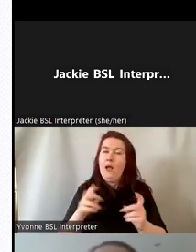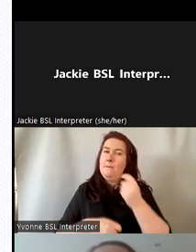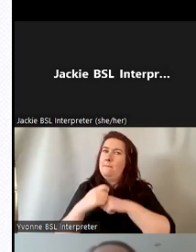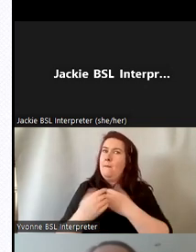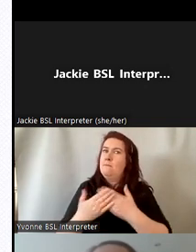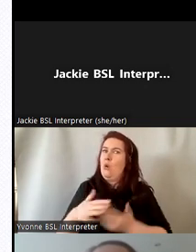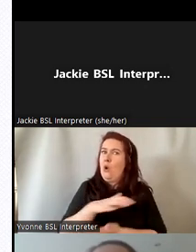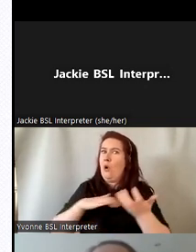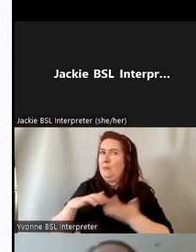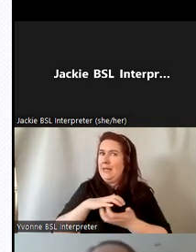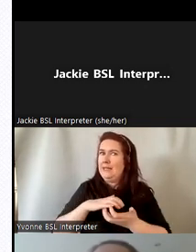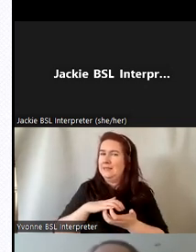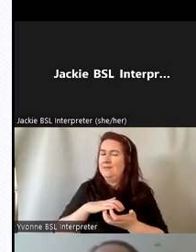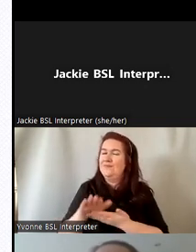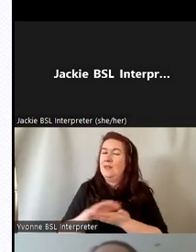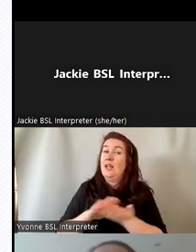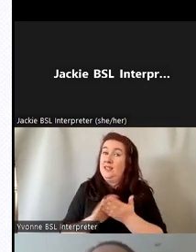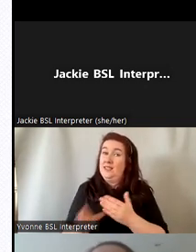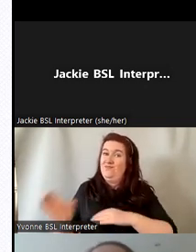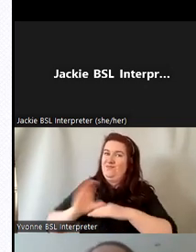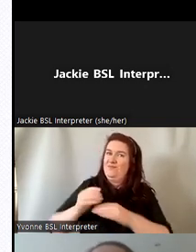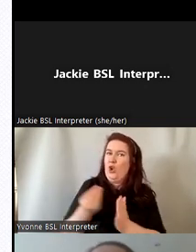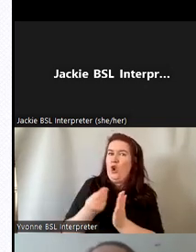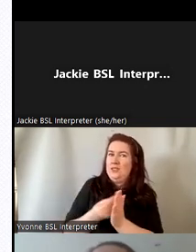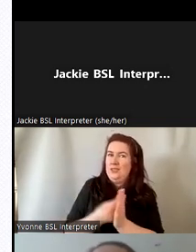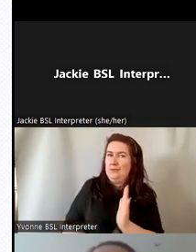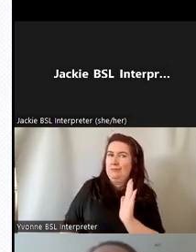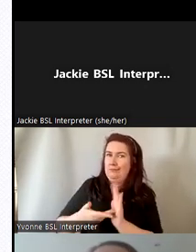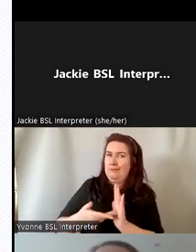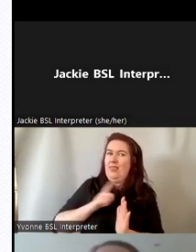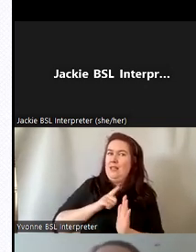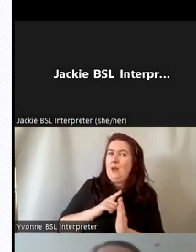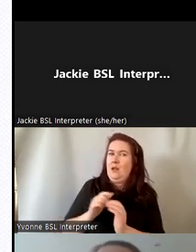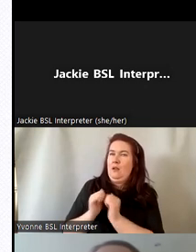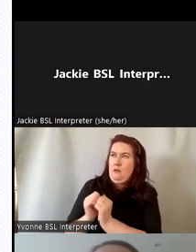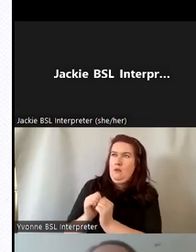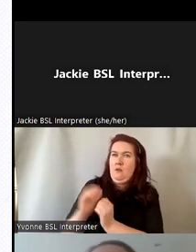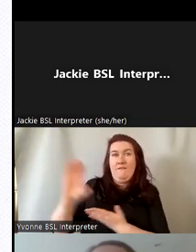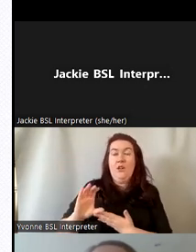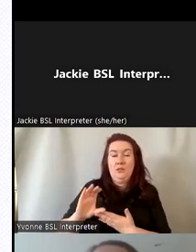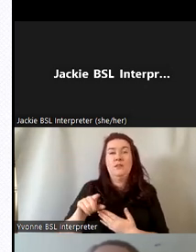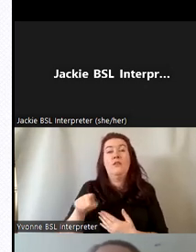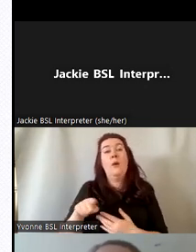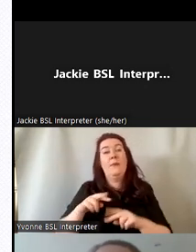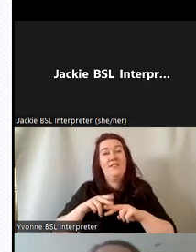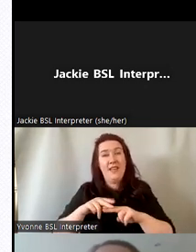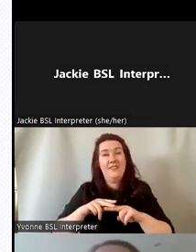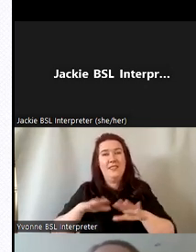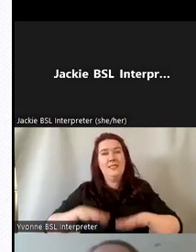it did add to the cost as well which is where the additional funding from fife settlement fund came in really really handy